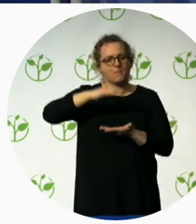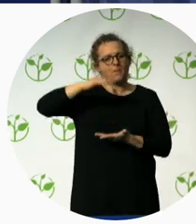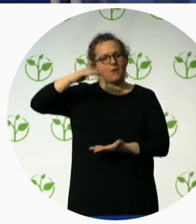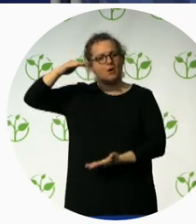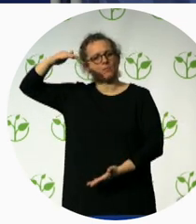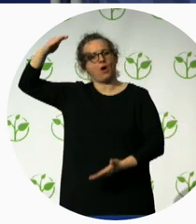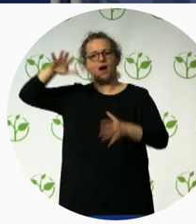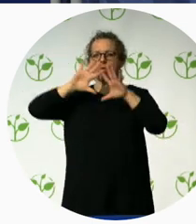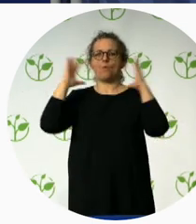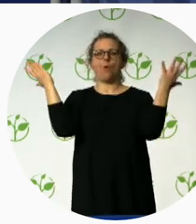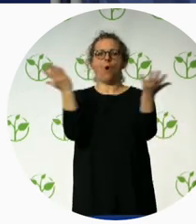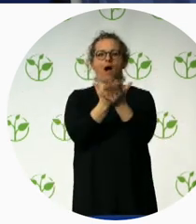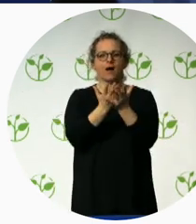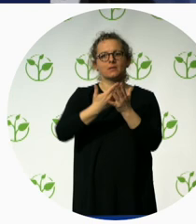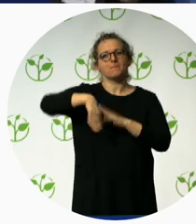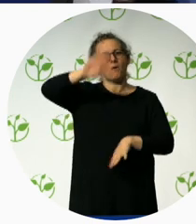Thank you very much.